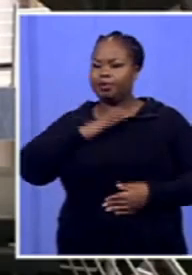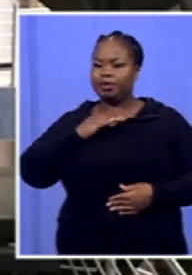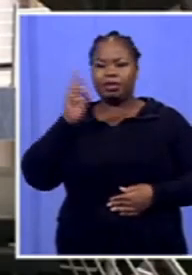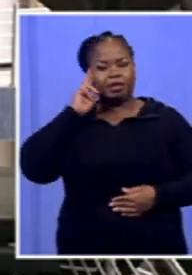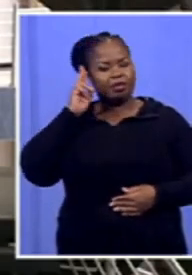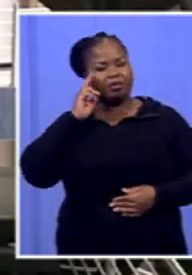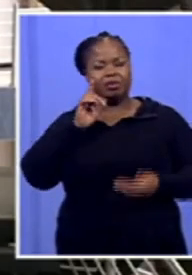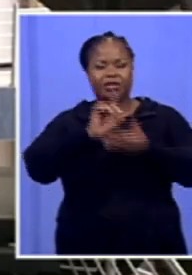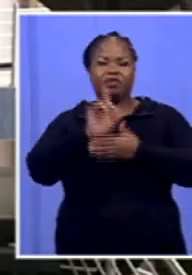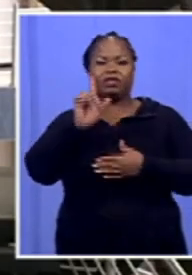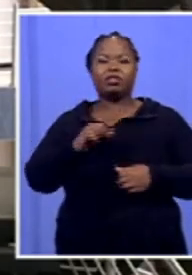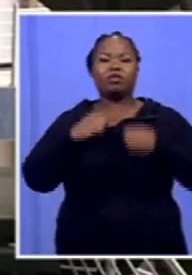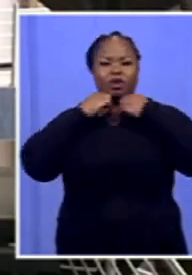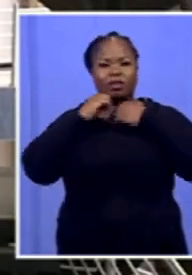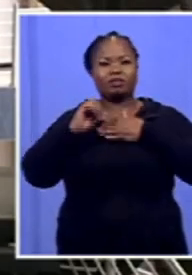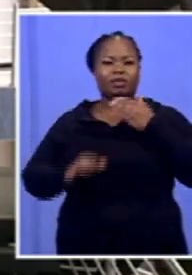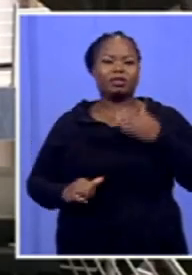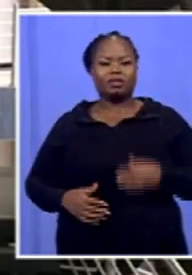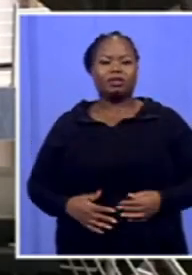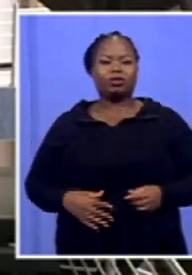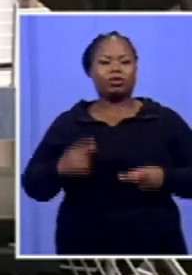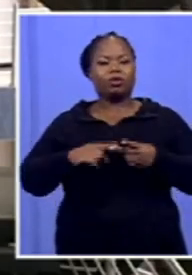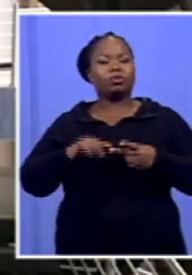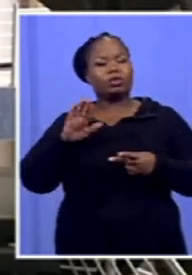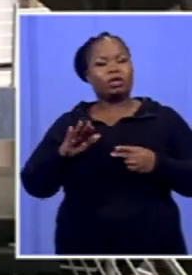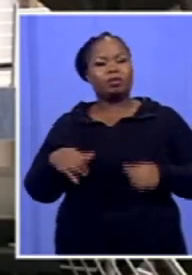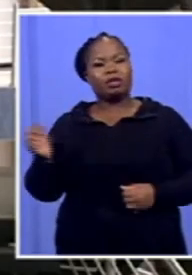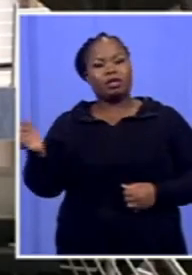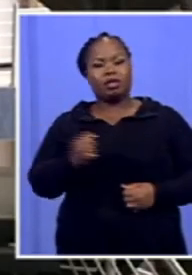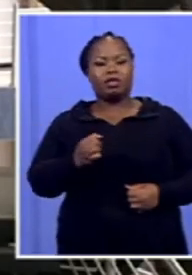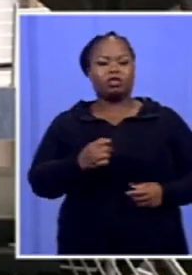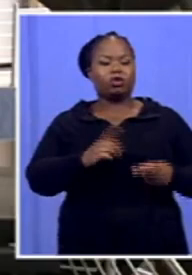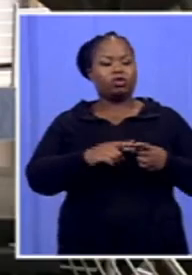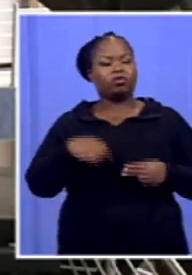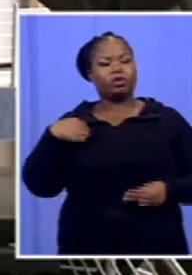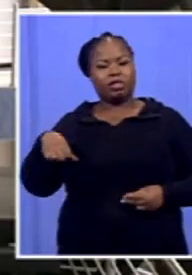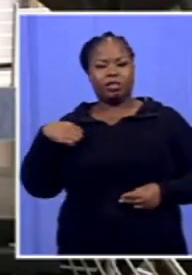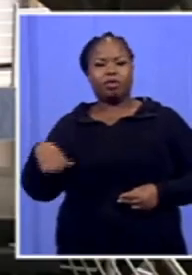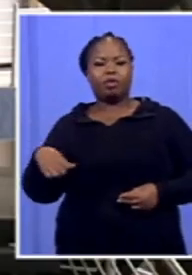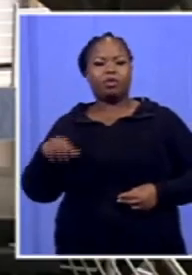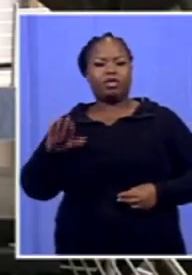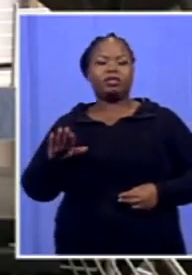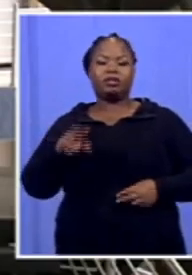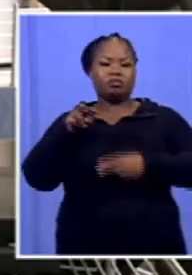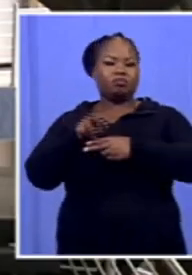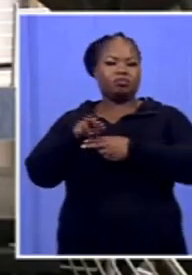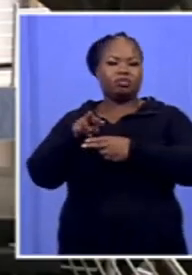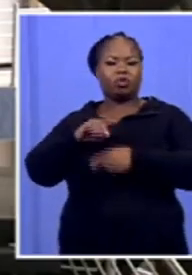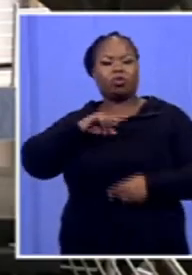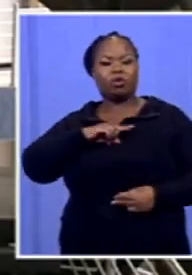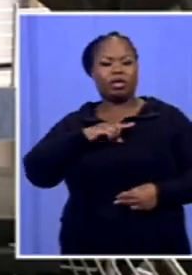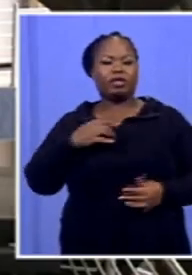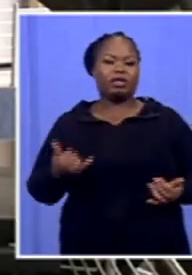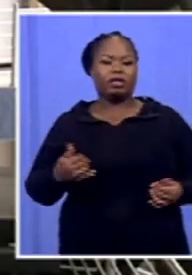August, that's when private security guards that have been hired by the municipality to guard the municipal properties, allegedly shot four